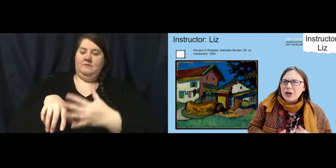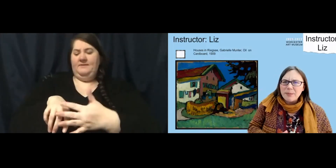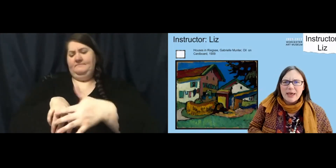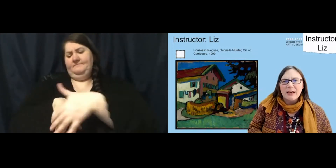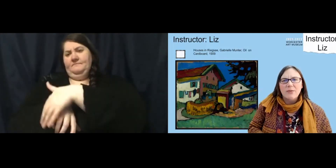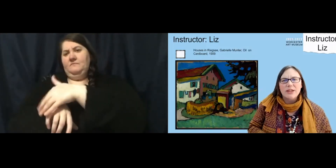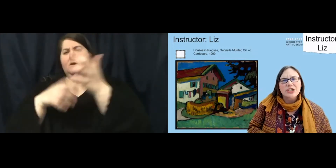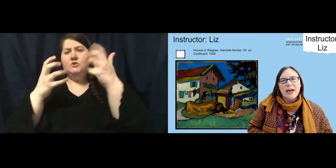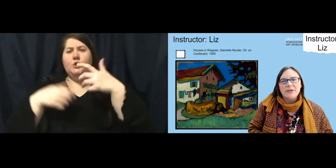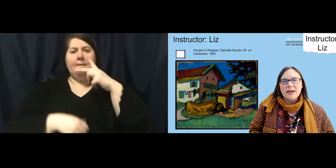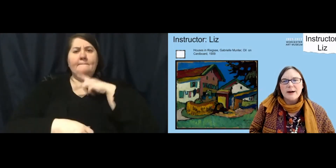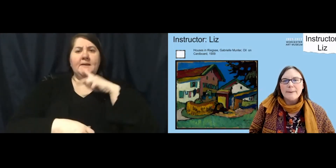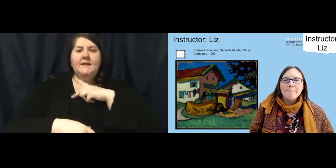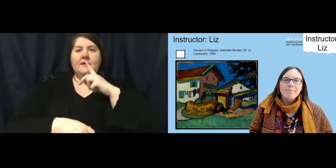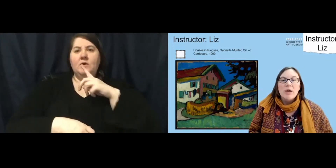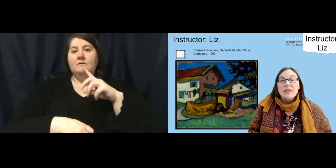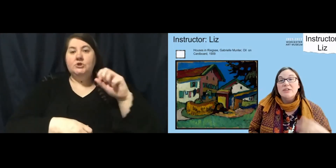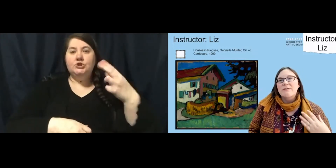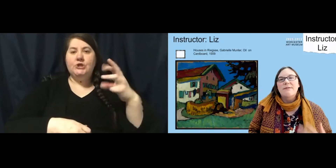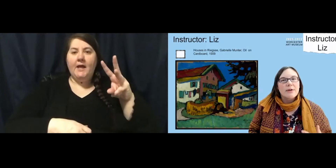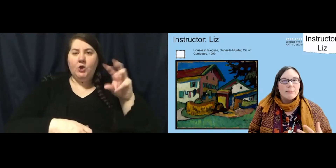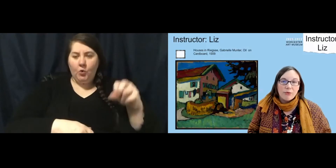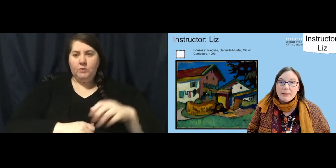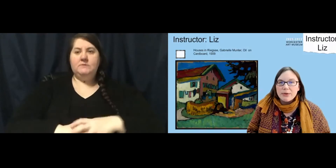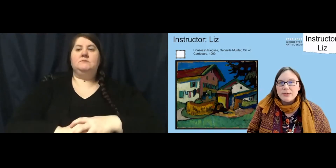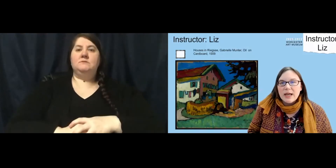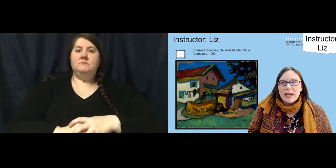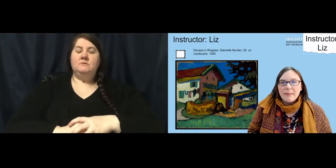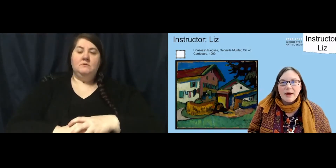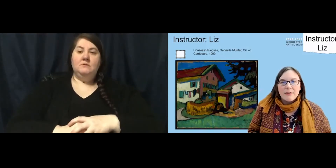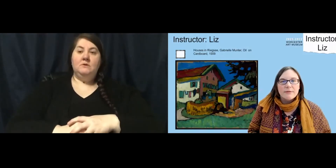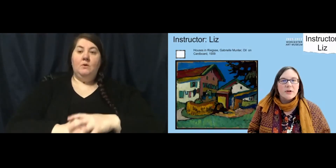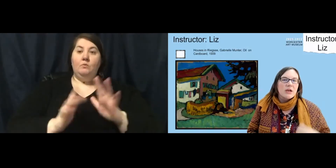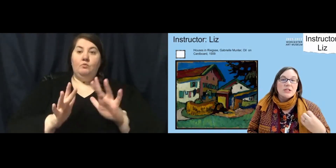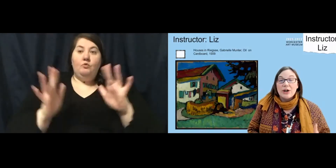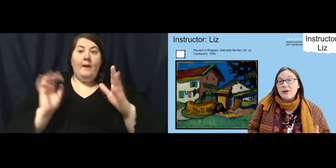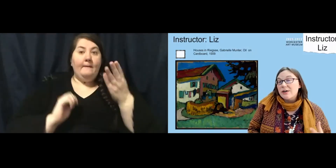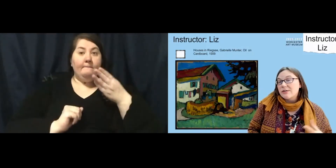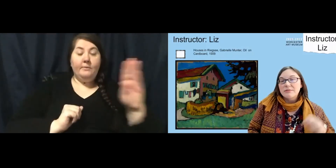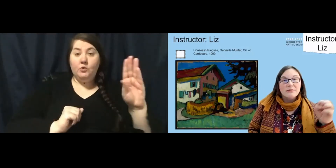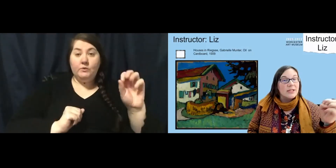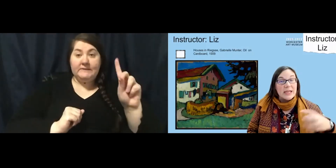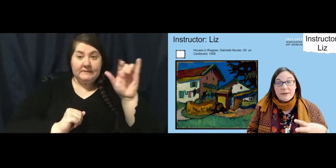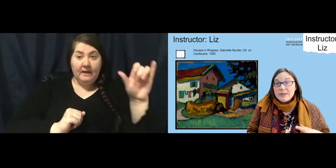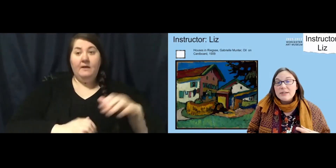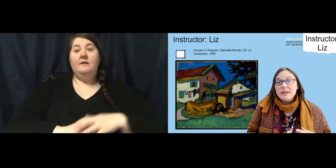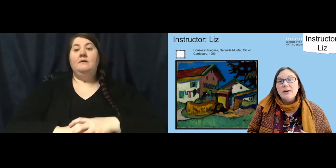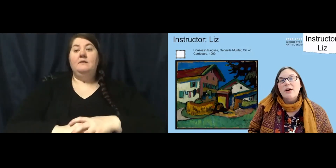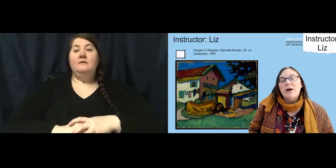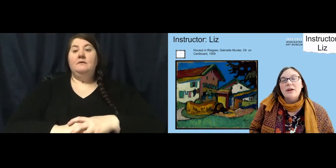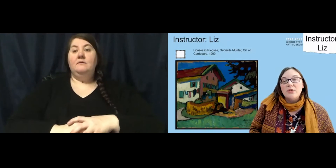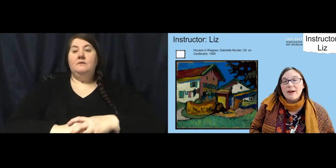a dark pink where the shadows are. There's a very bright blue sky above. Dark leaves